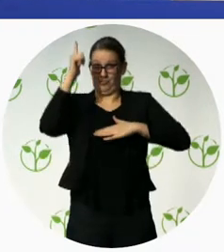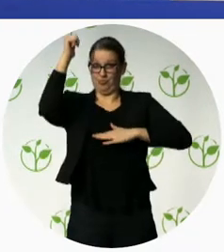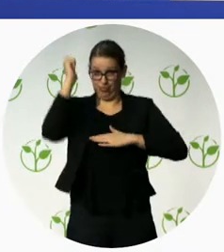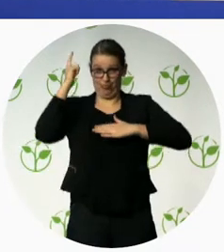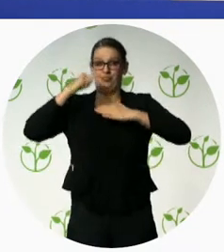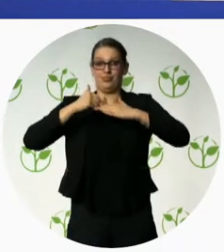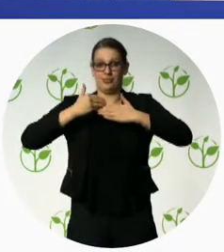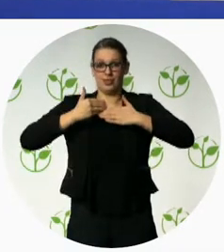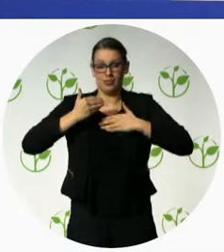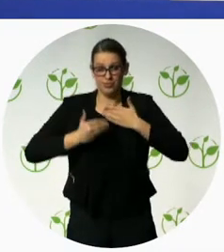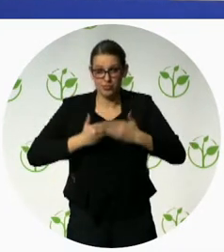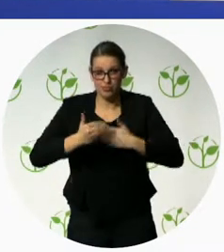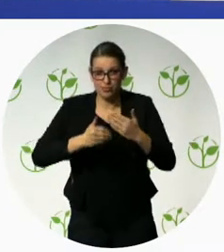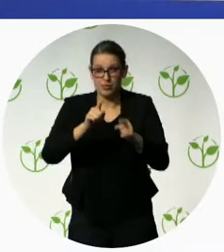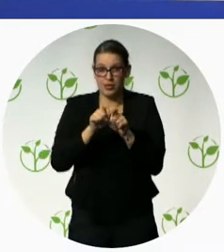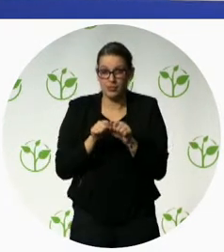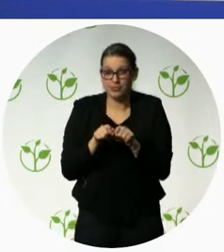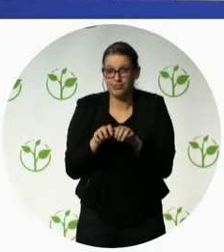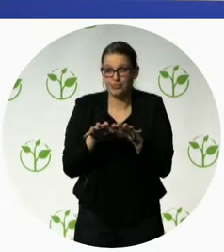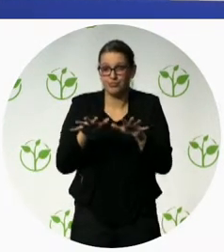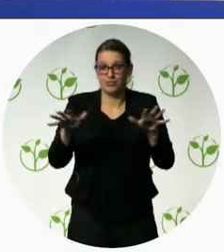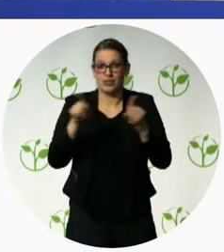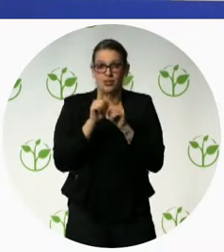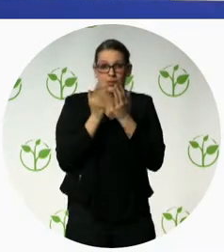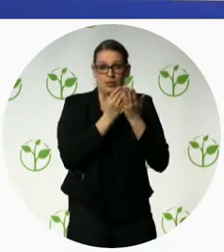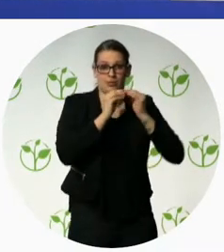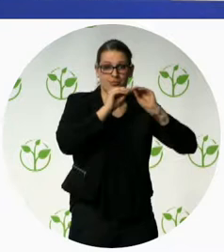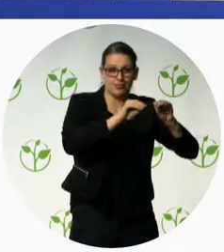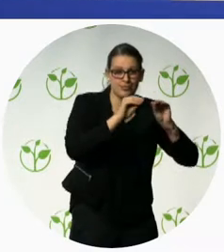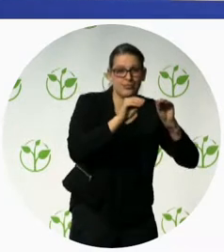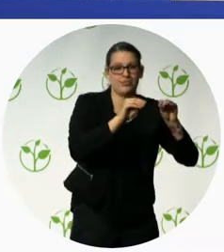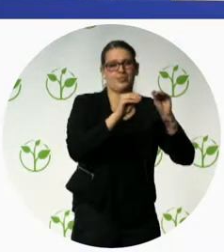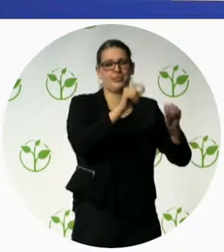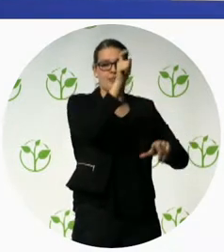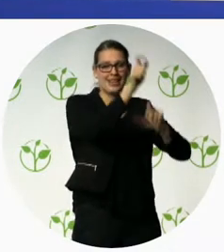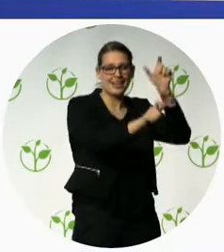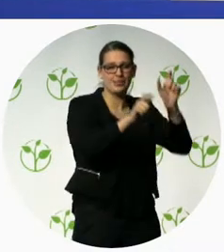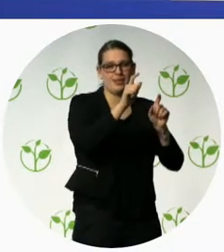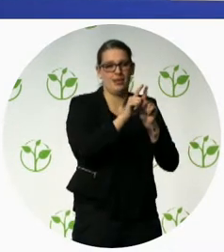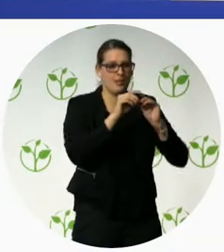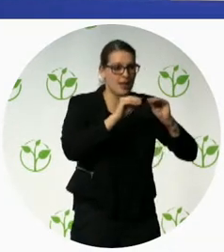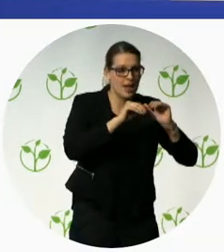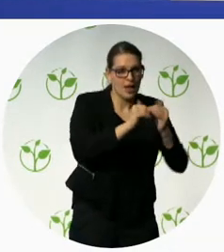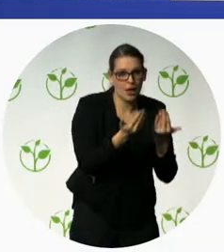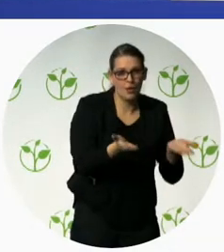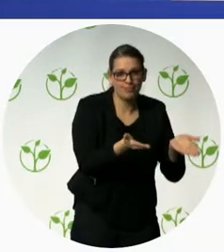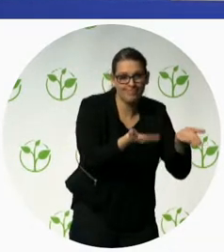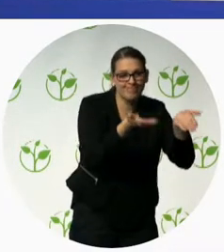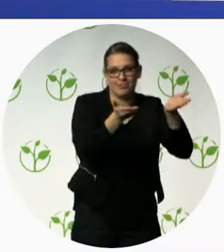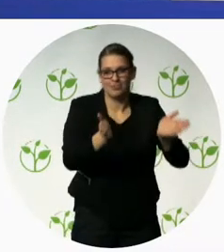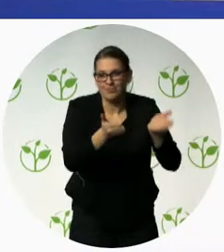pipeline of trained professionals in a given country or region the quality of services must often be improved